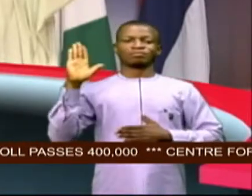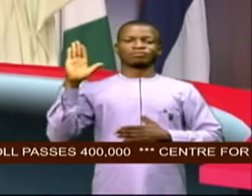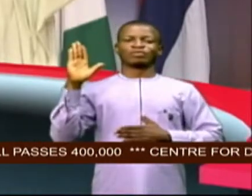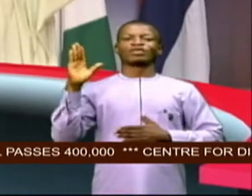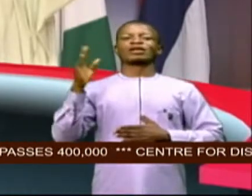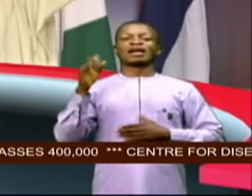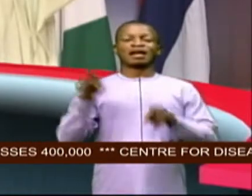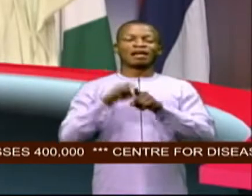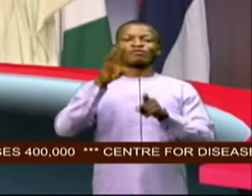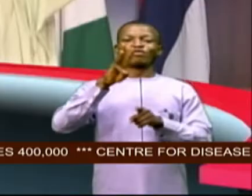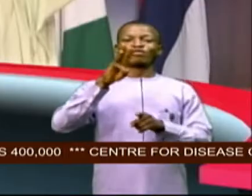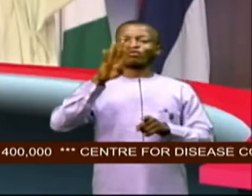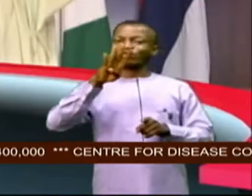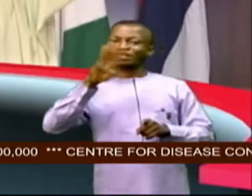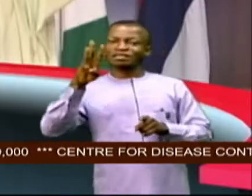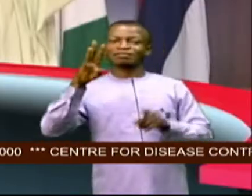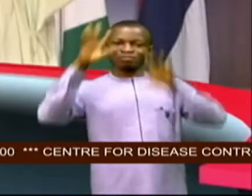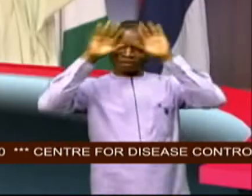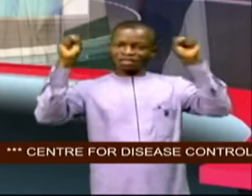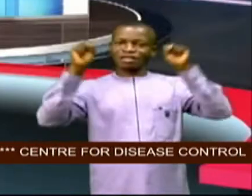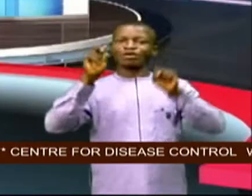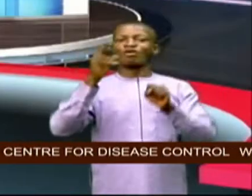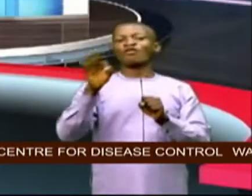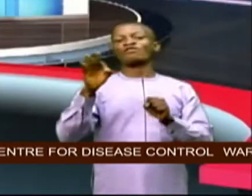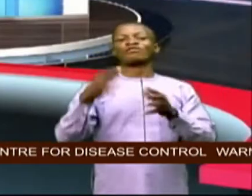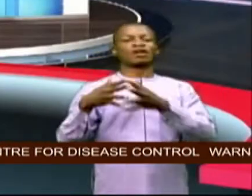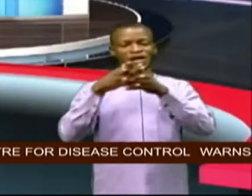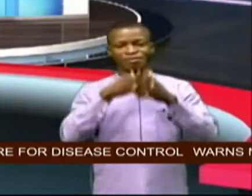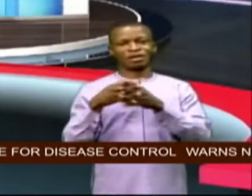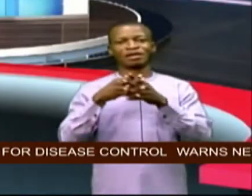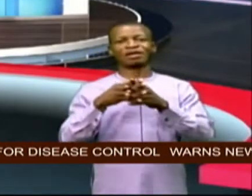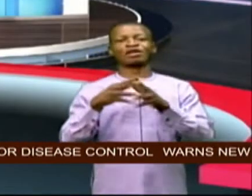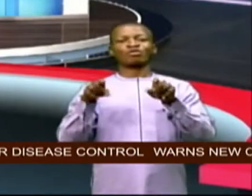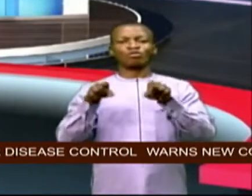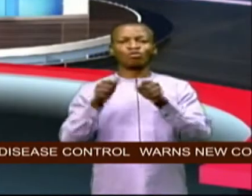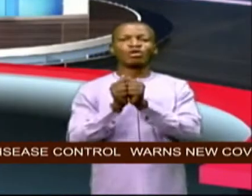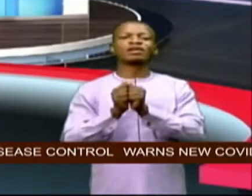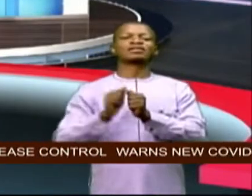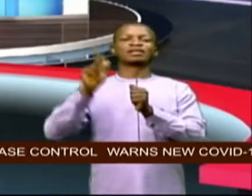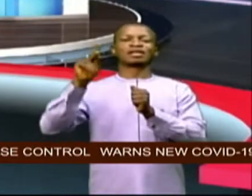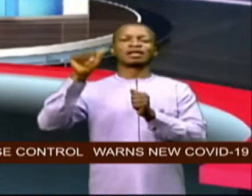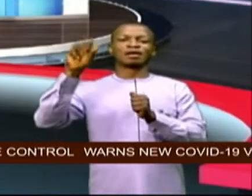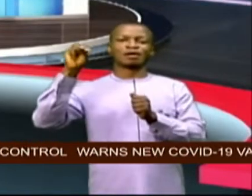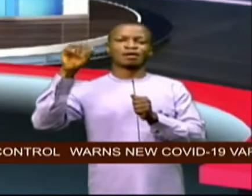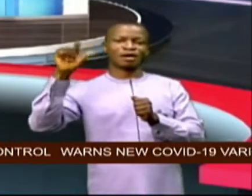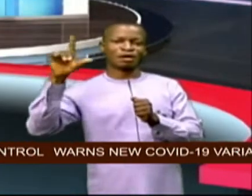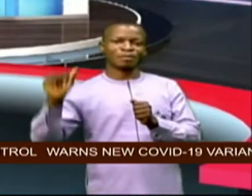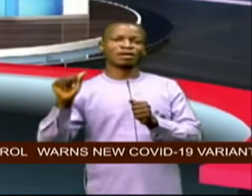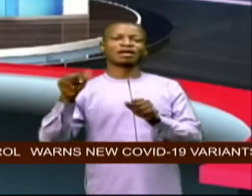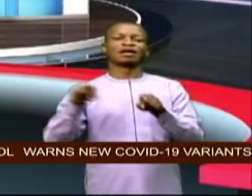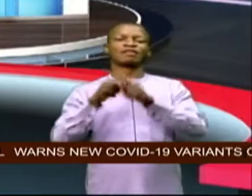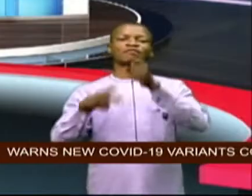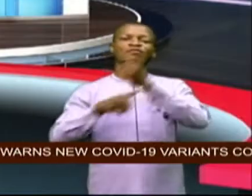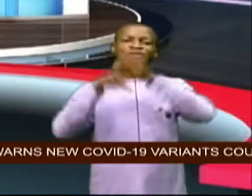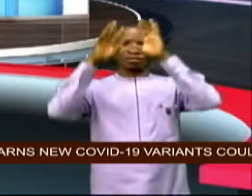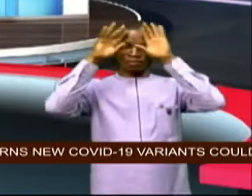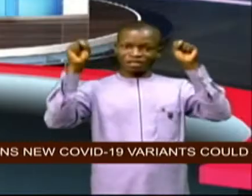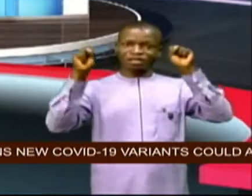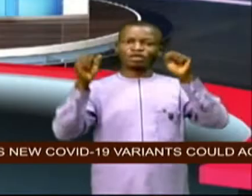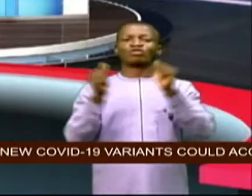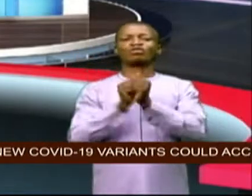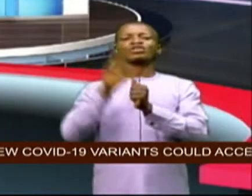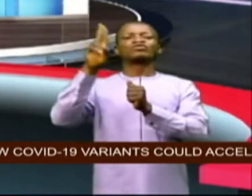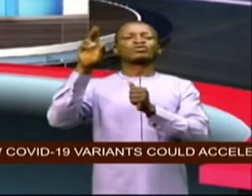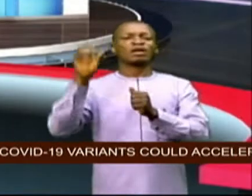alongside kamala harris as vice president just as world health organization says uk covet 19